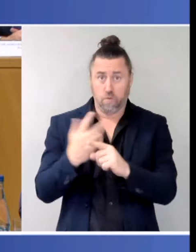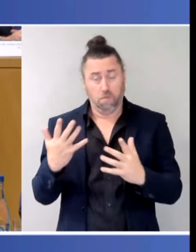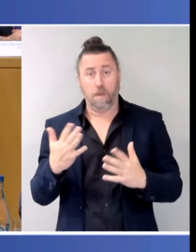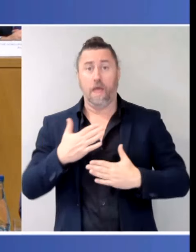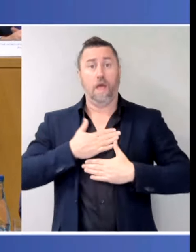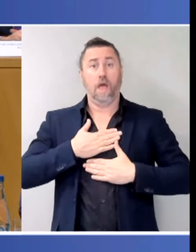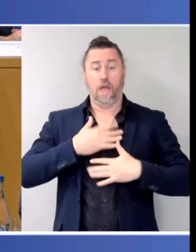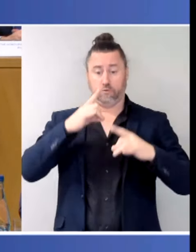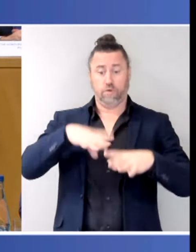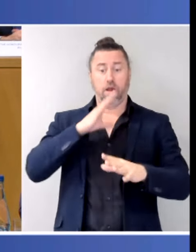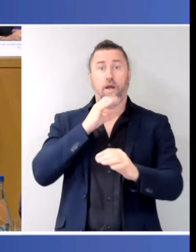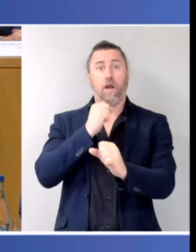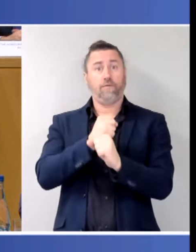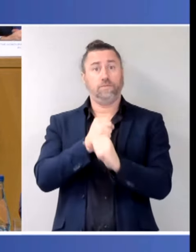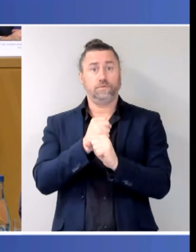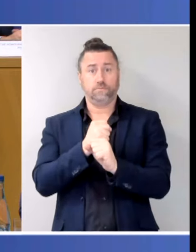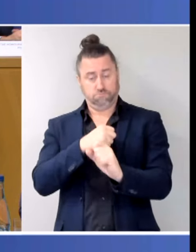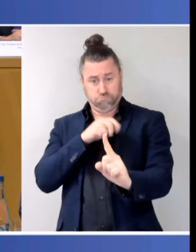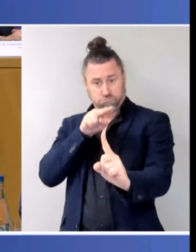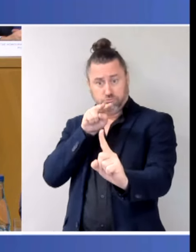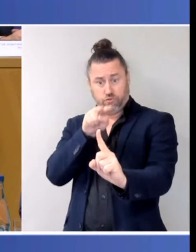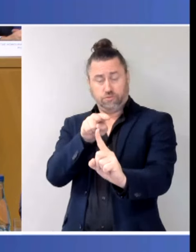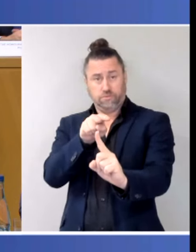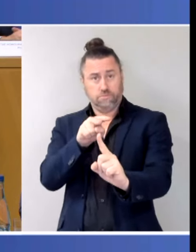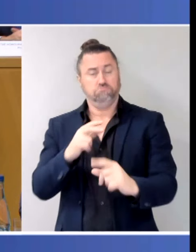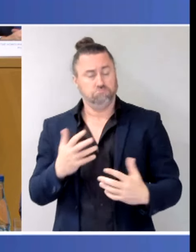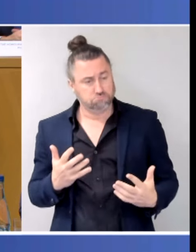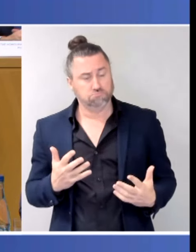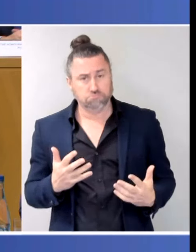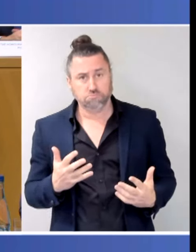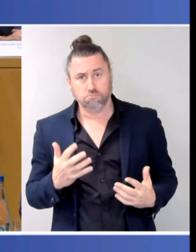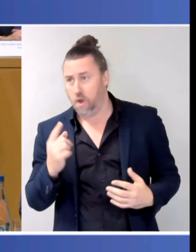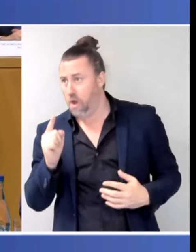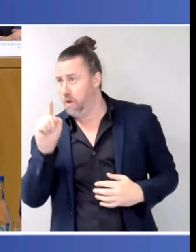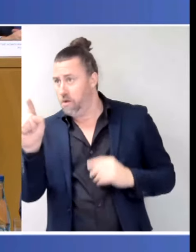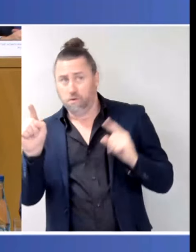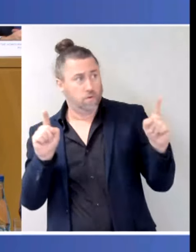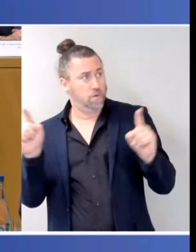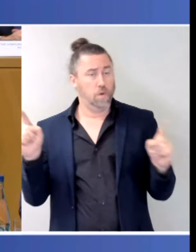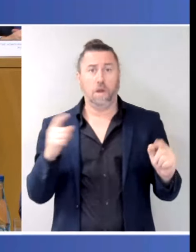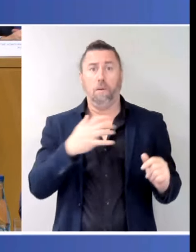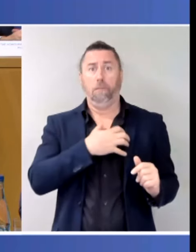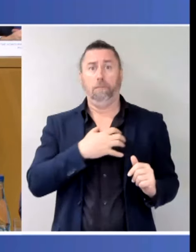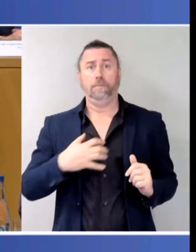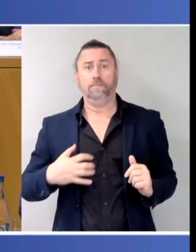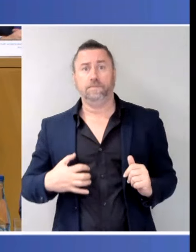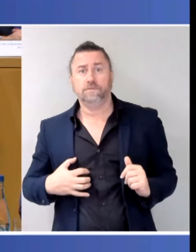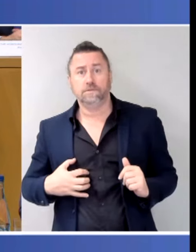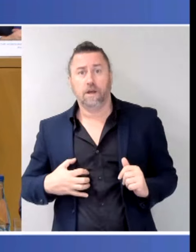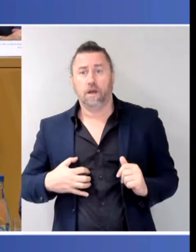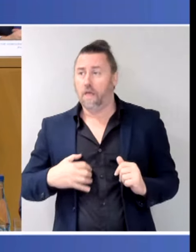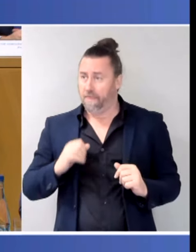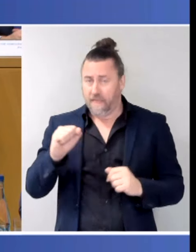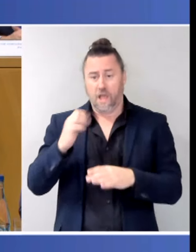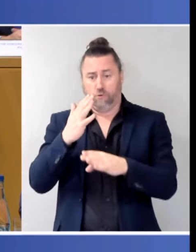seen is a commitment from First Ministers to act across the board. There's an understanding,